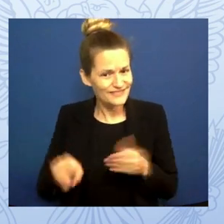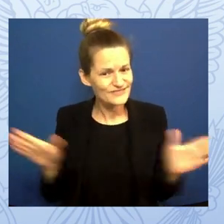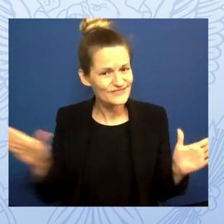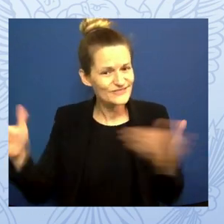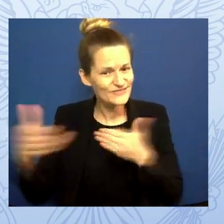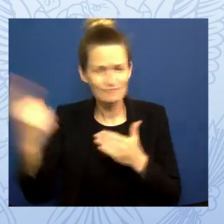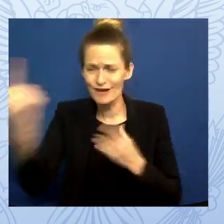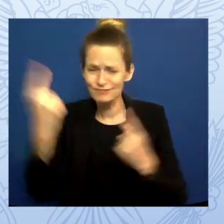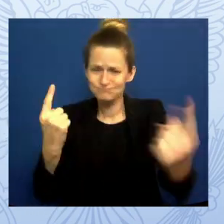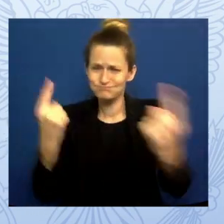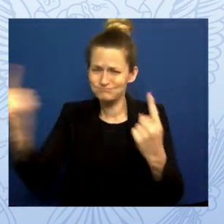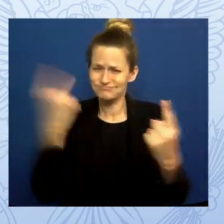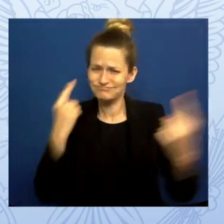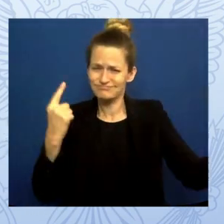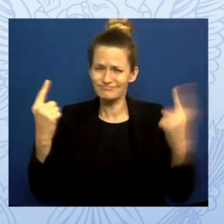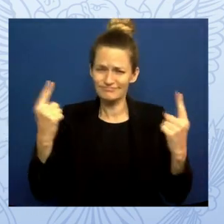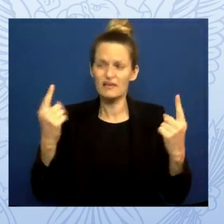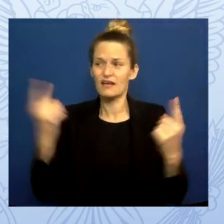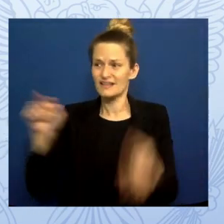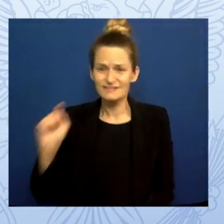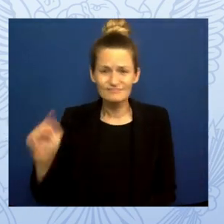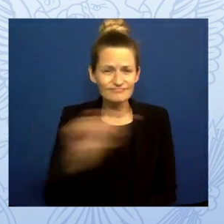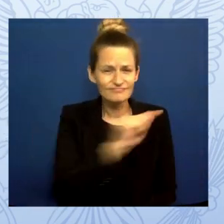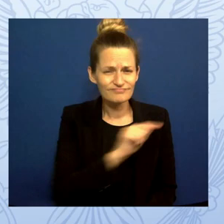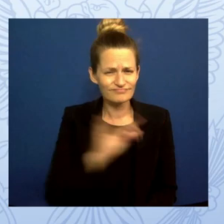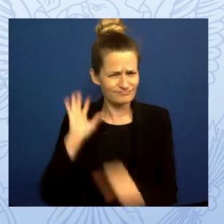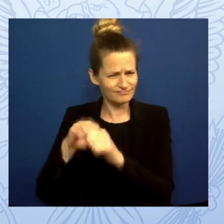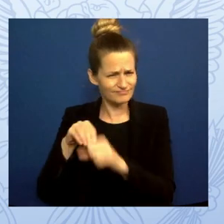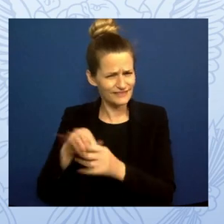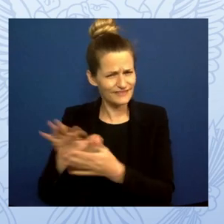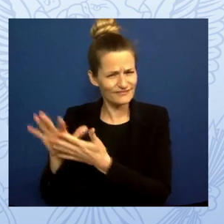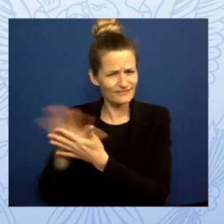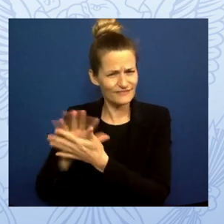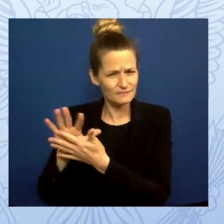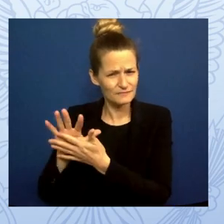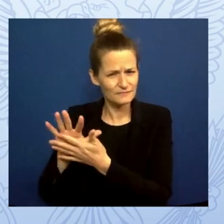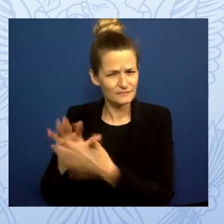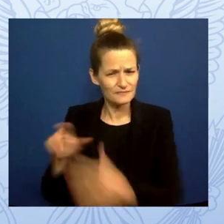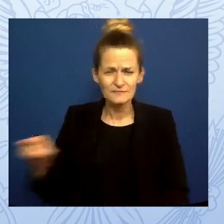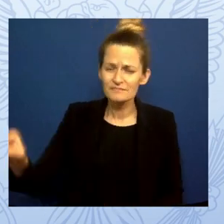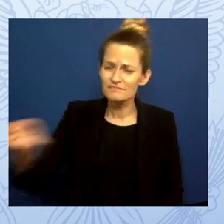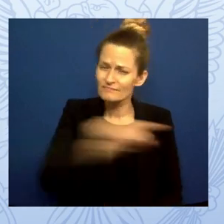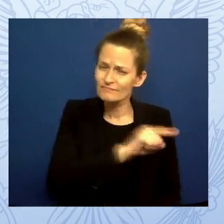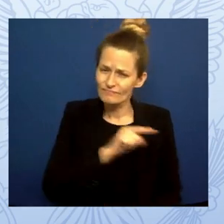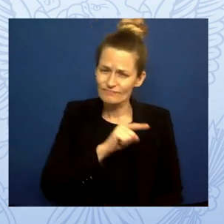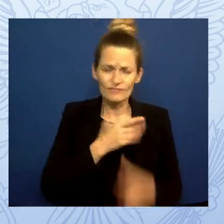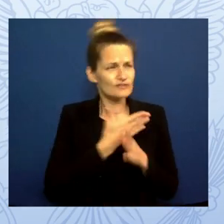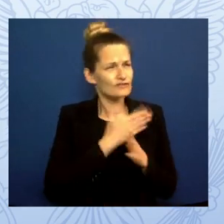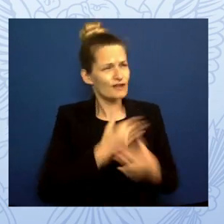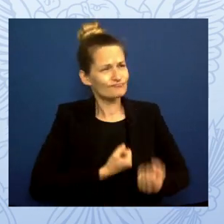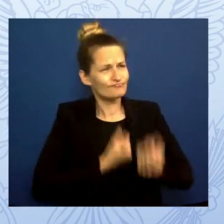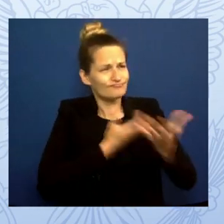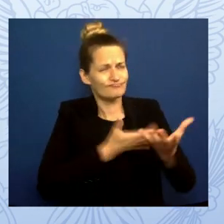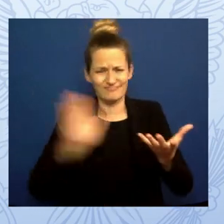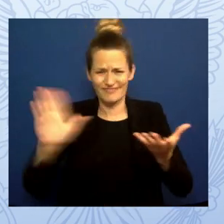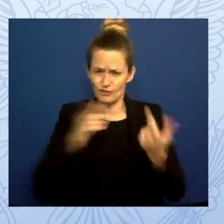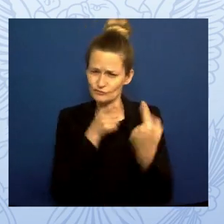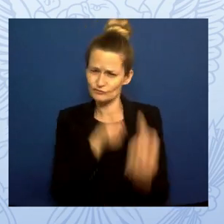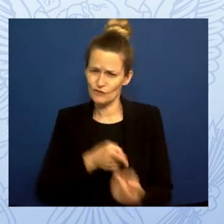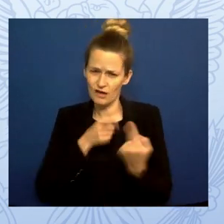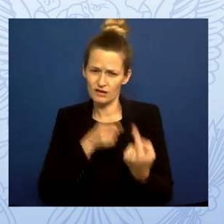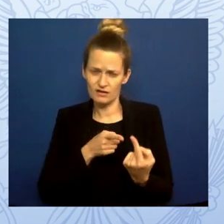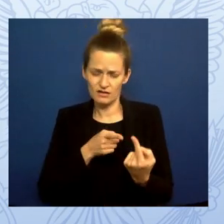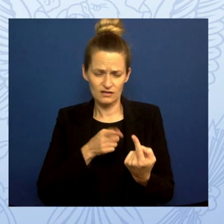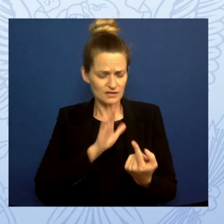shared their struggles, often through their tears. And they talked about being afraid and